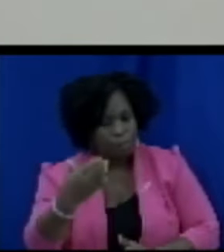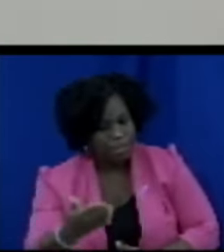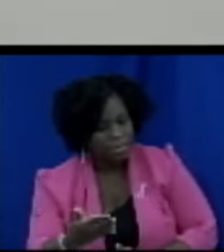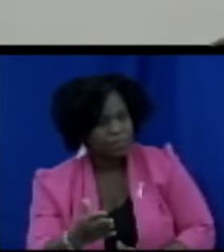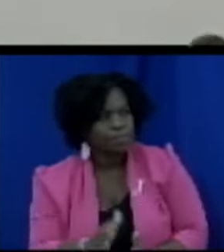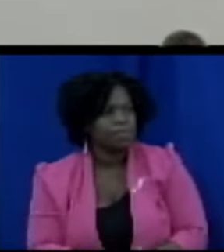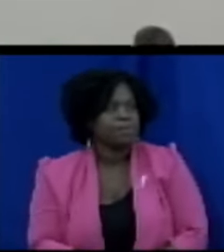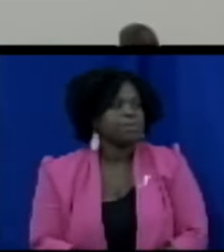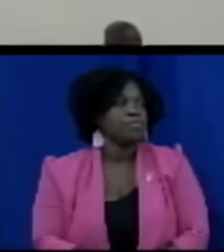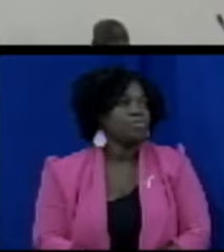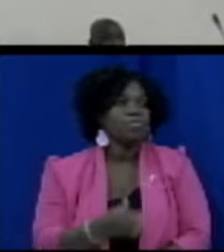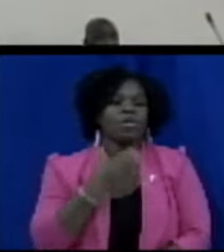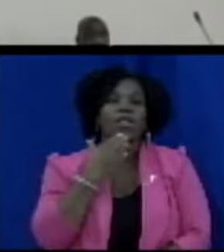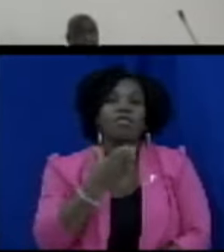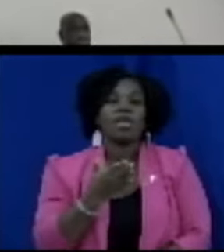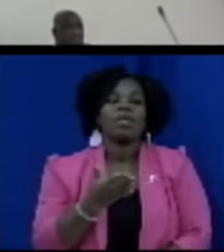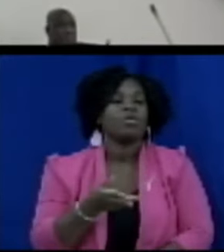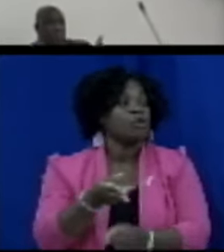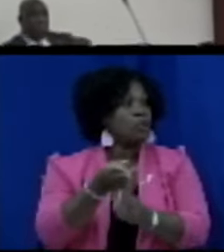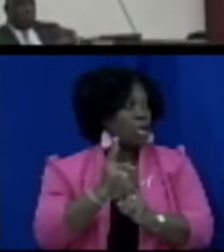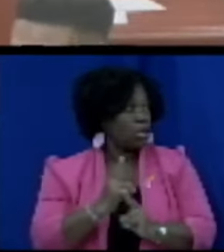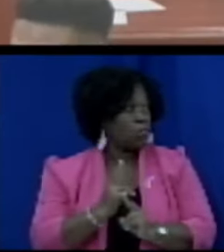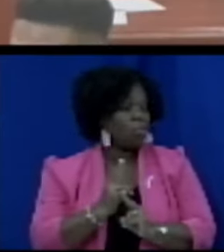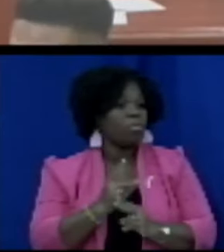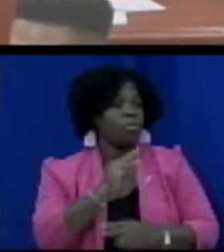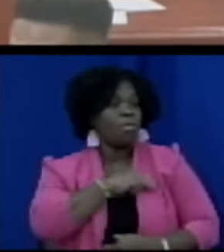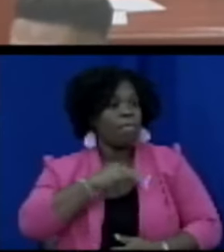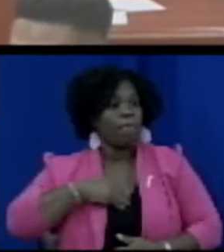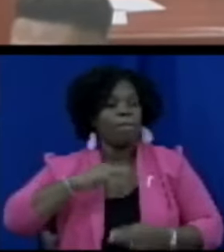thank you to the Honorable Member for Nevis 10